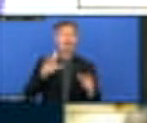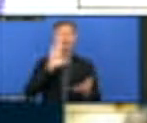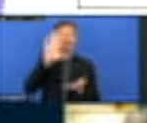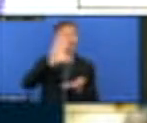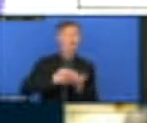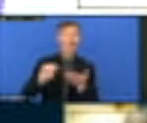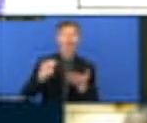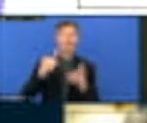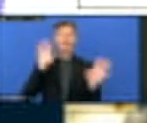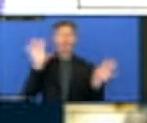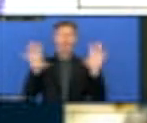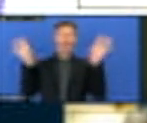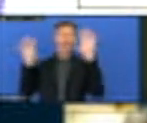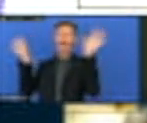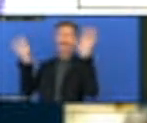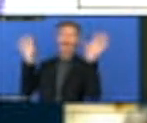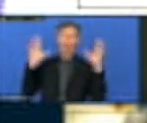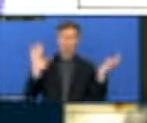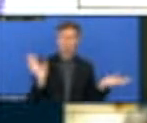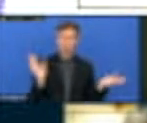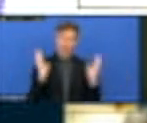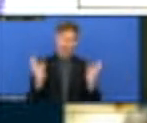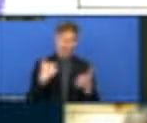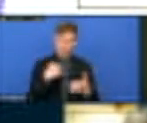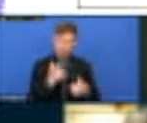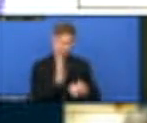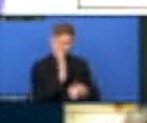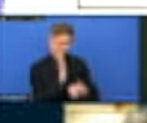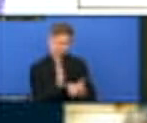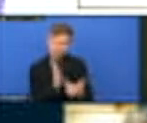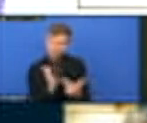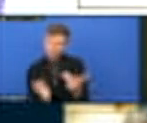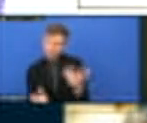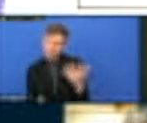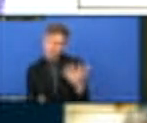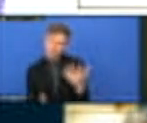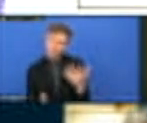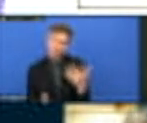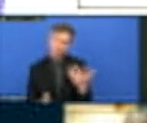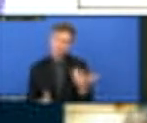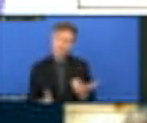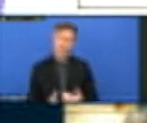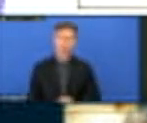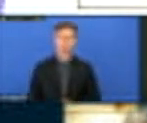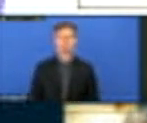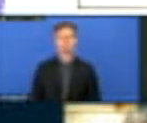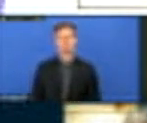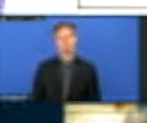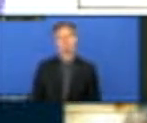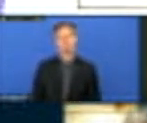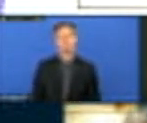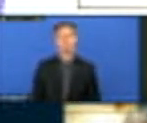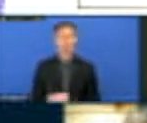because devolution, decentralization is a reality and it answers to what we need to do.